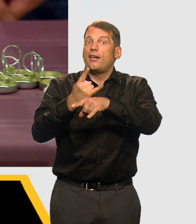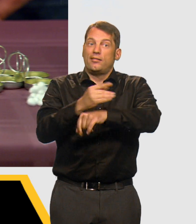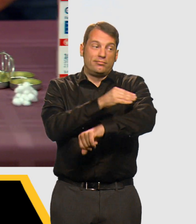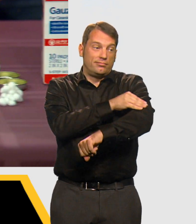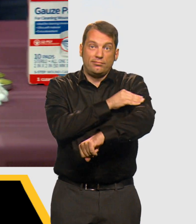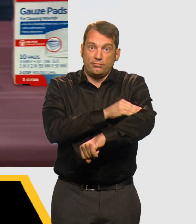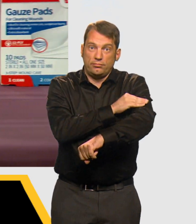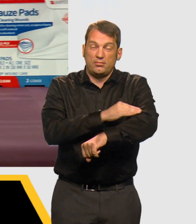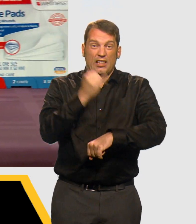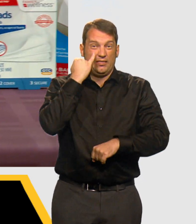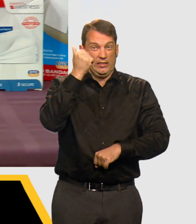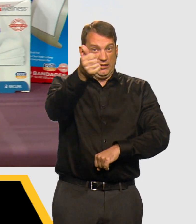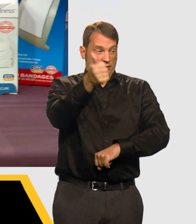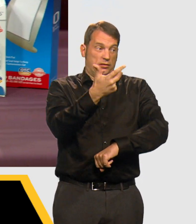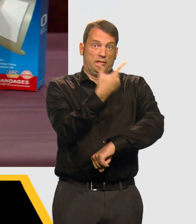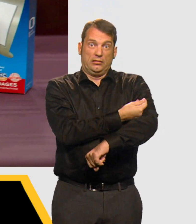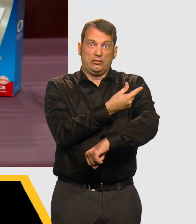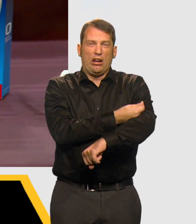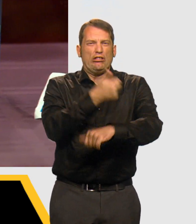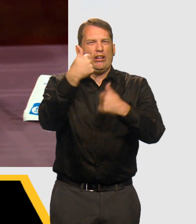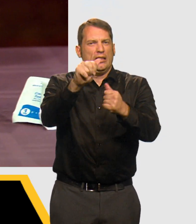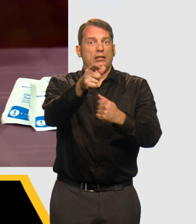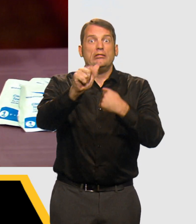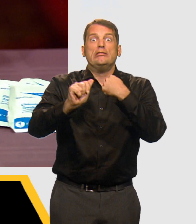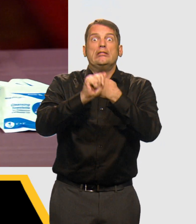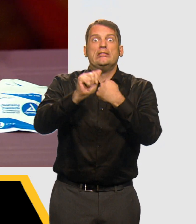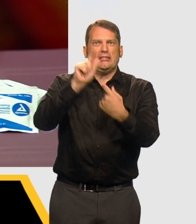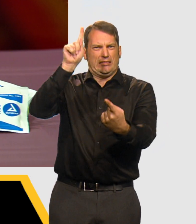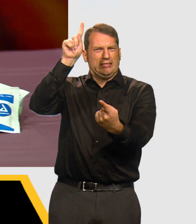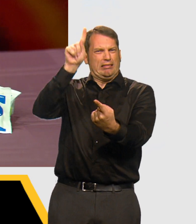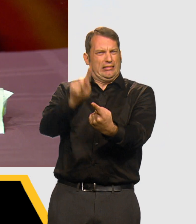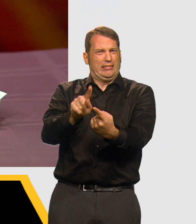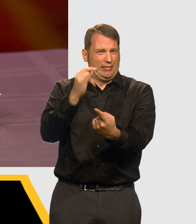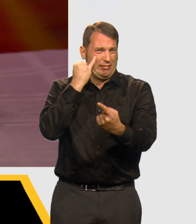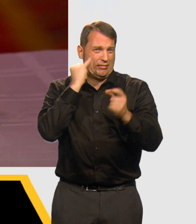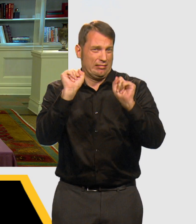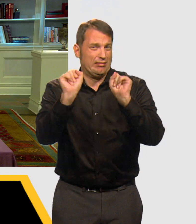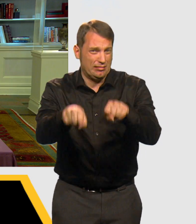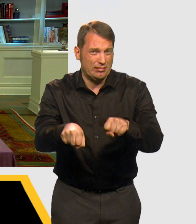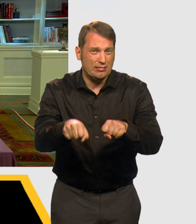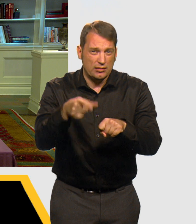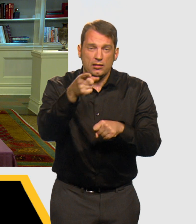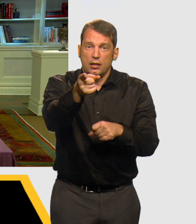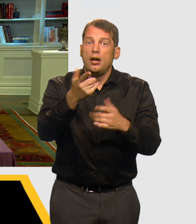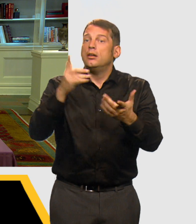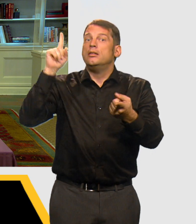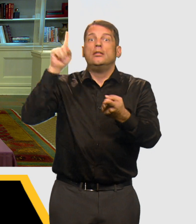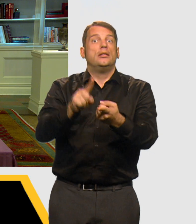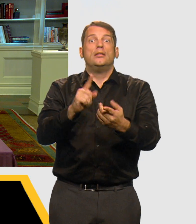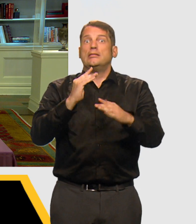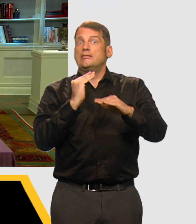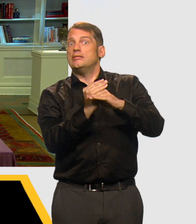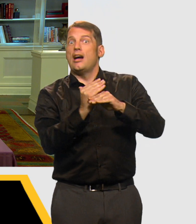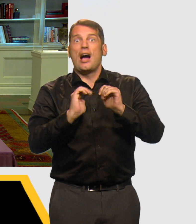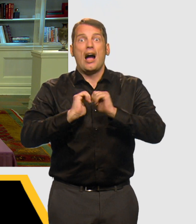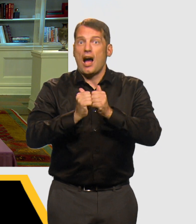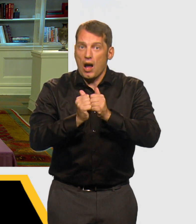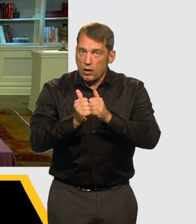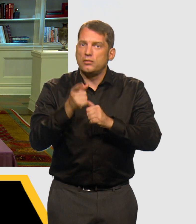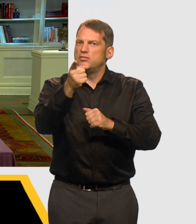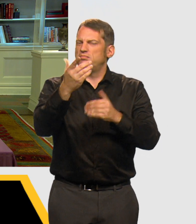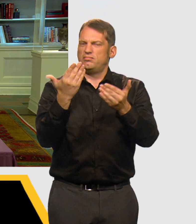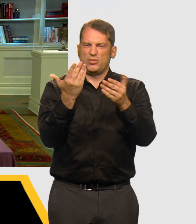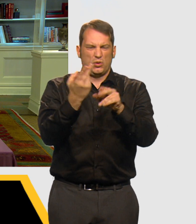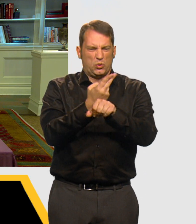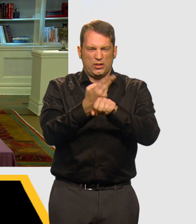sterile water, cookers, bandages, and alcohol wipes. If you are injecting drugs, it is best to